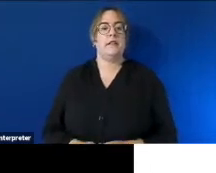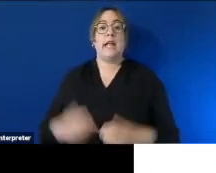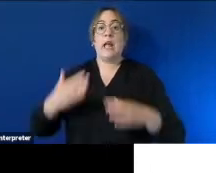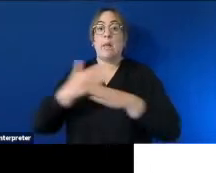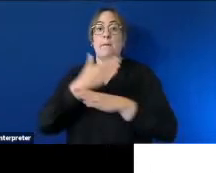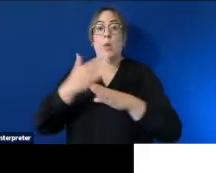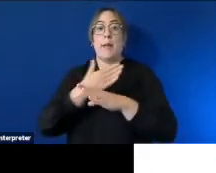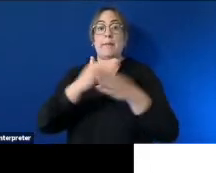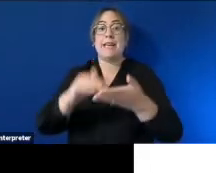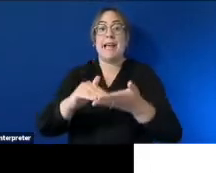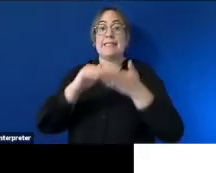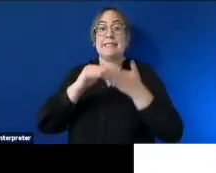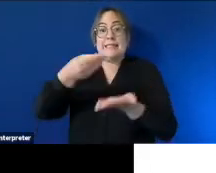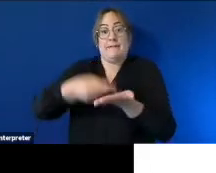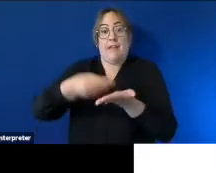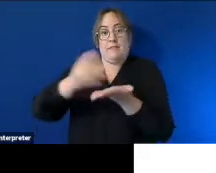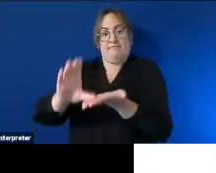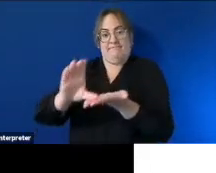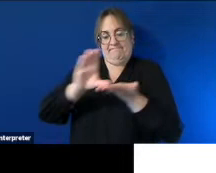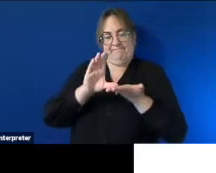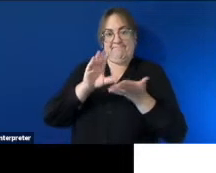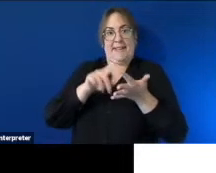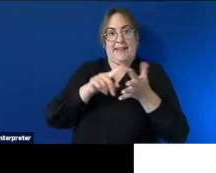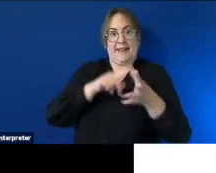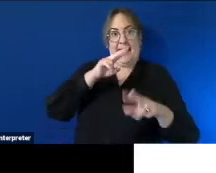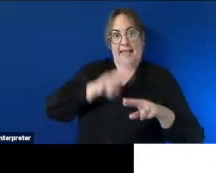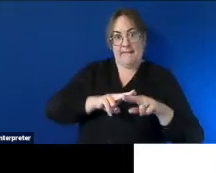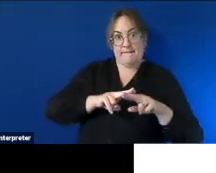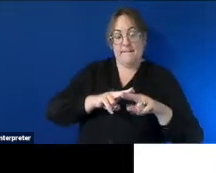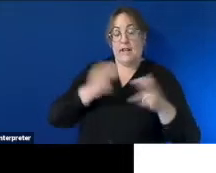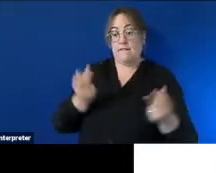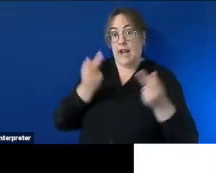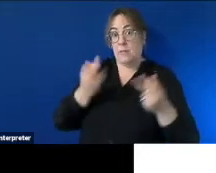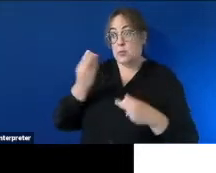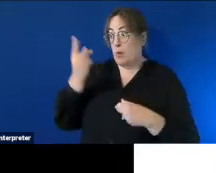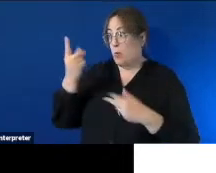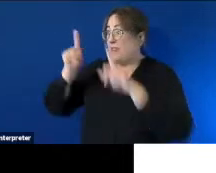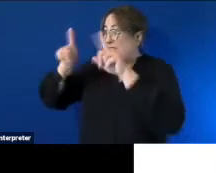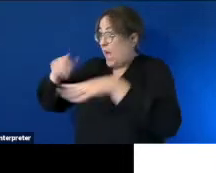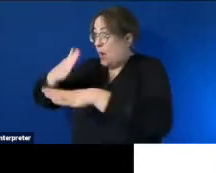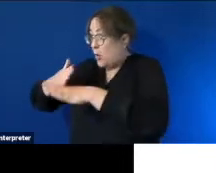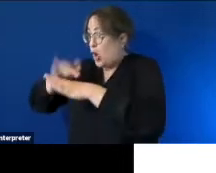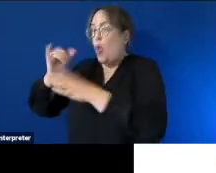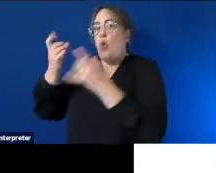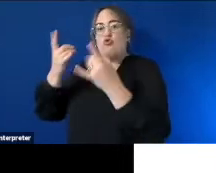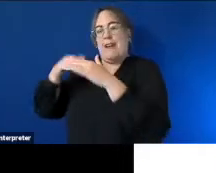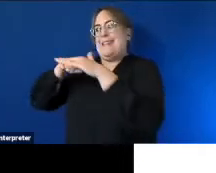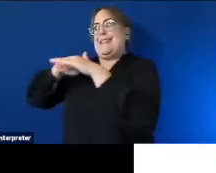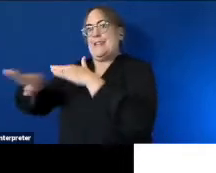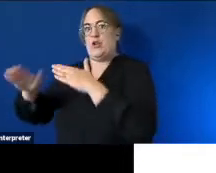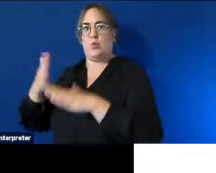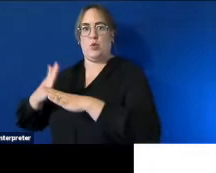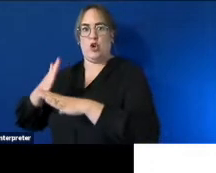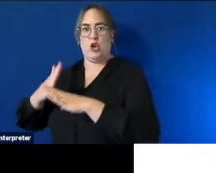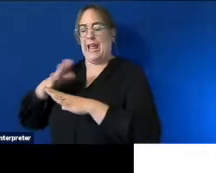fund i should say is available to people with a disability who are either about to start a job or who are currently in employment and require some work-related